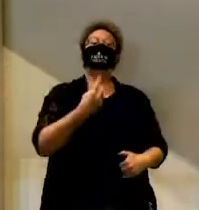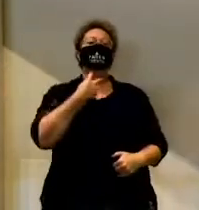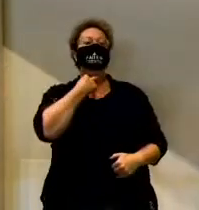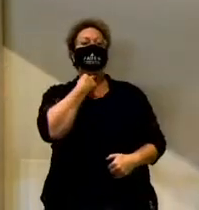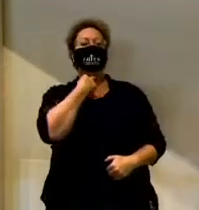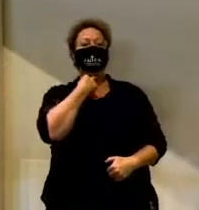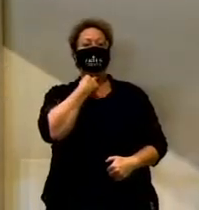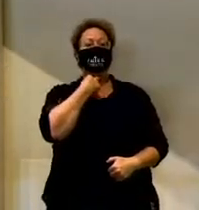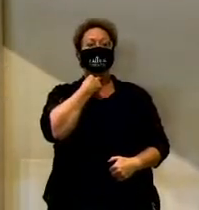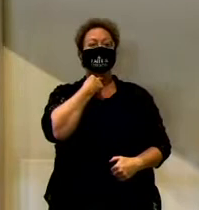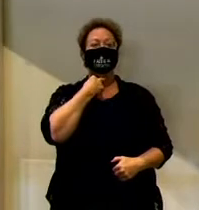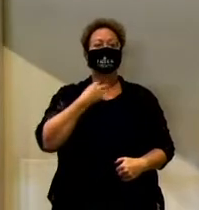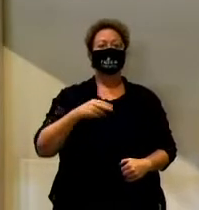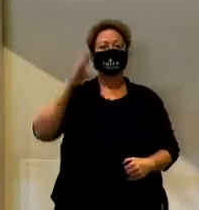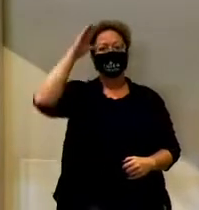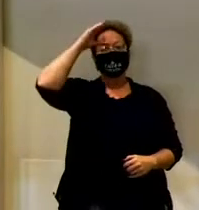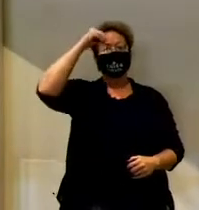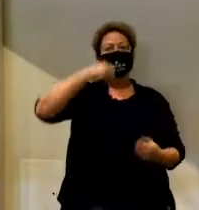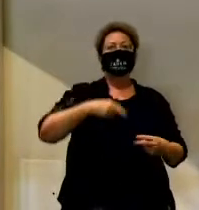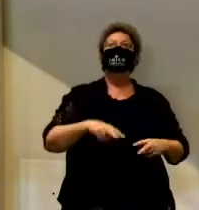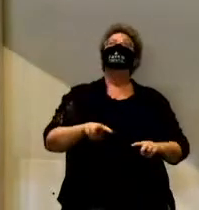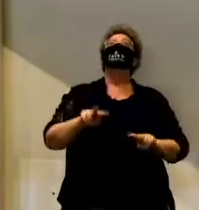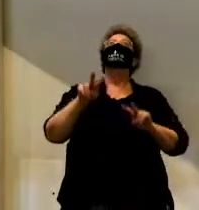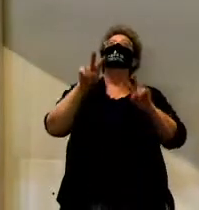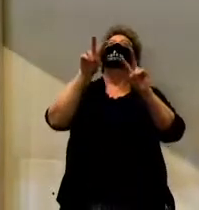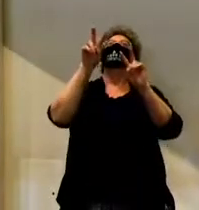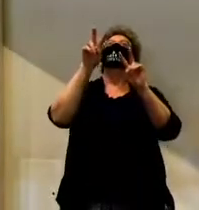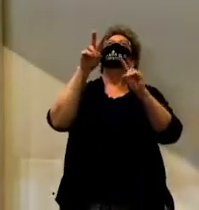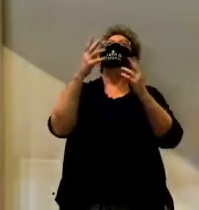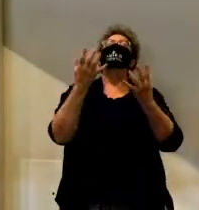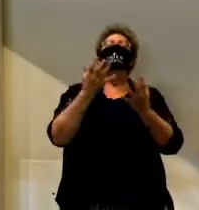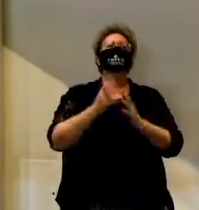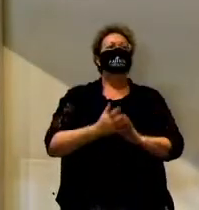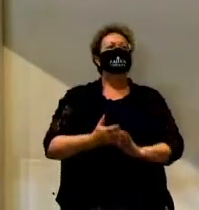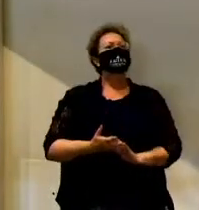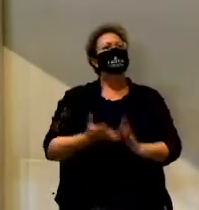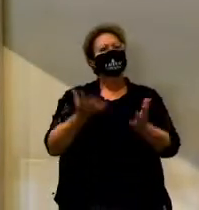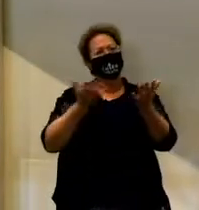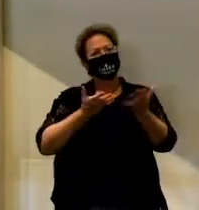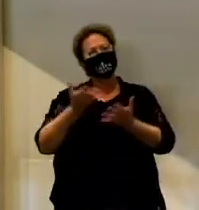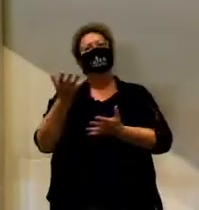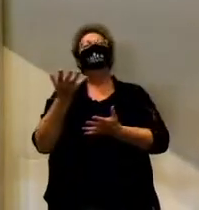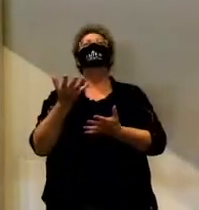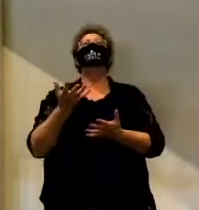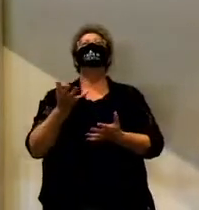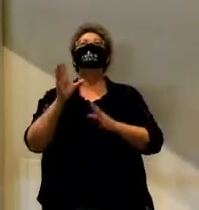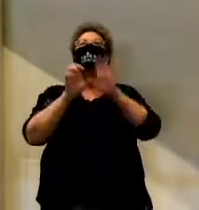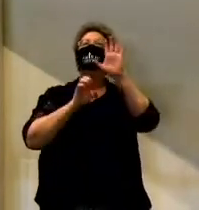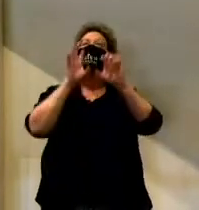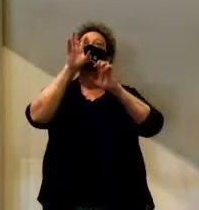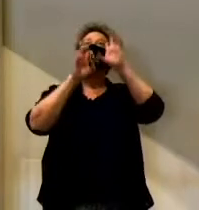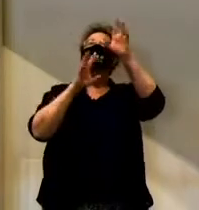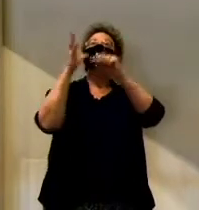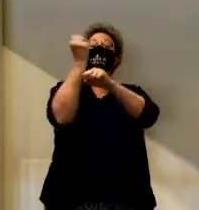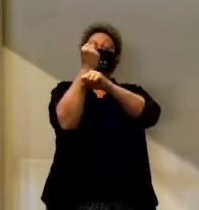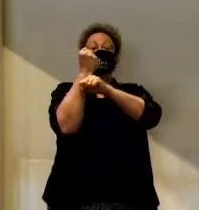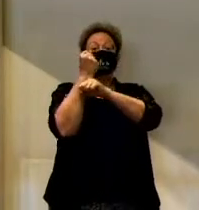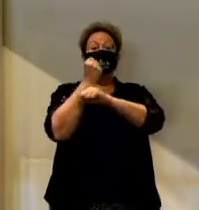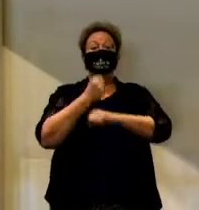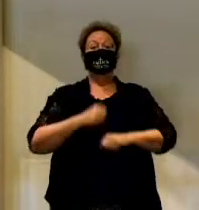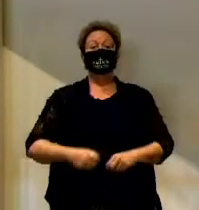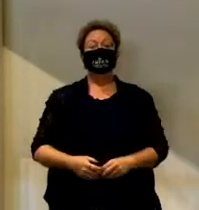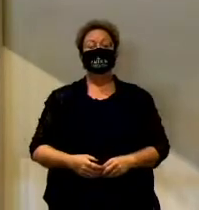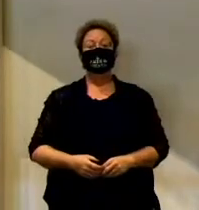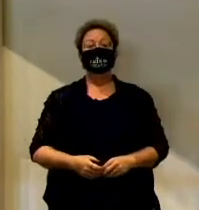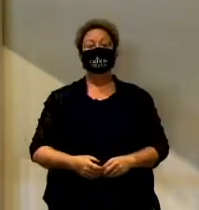And Calvin went outside in the middle of a rainstorm, trying to climb and get to those shoes so he could retrieve them.